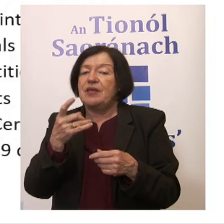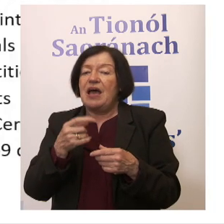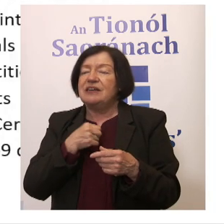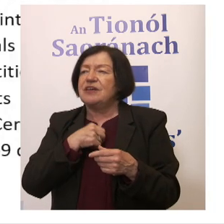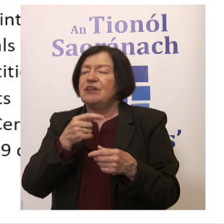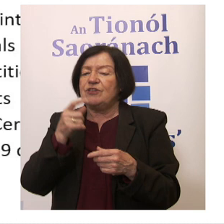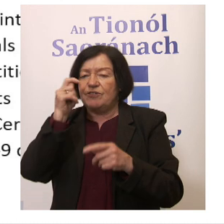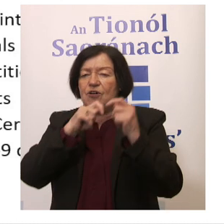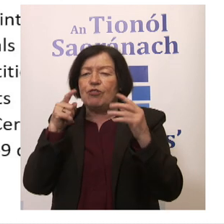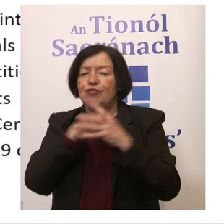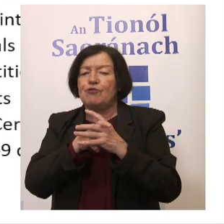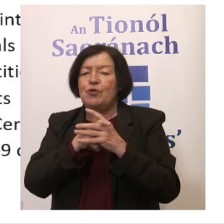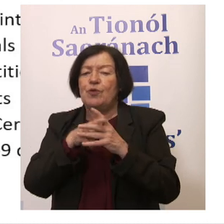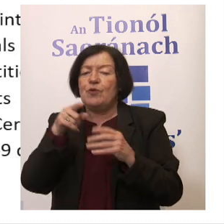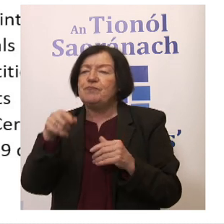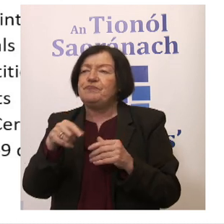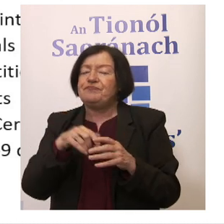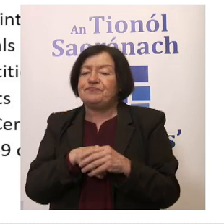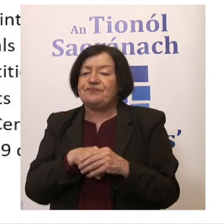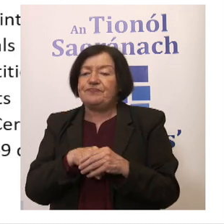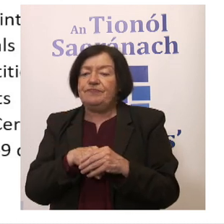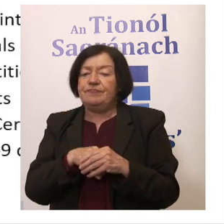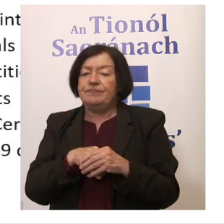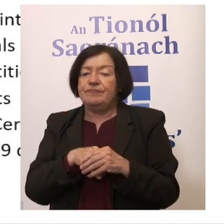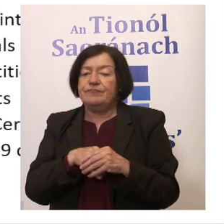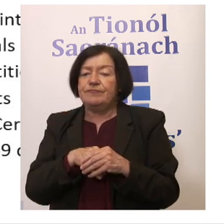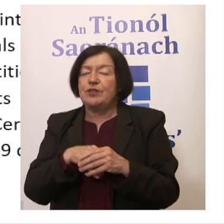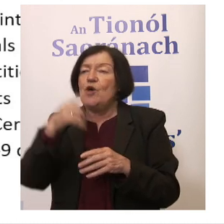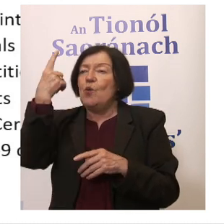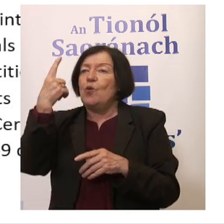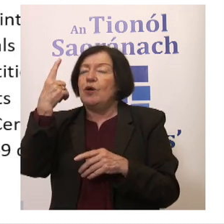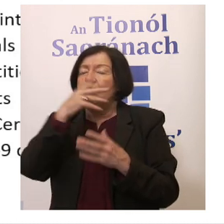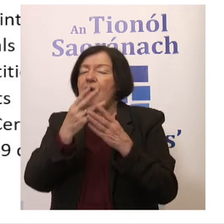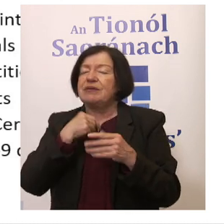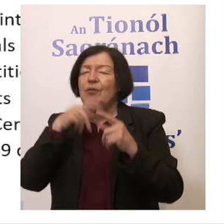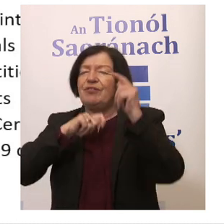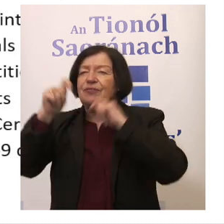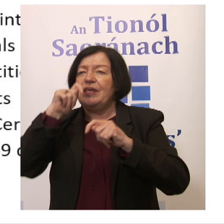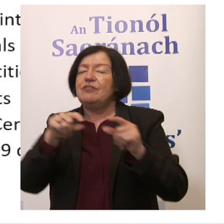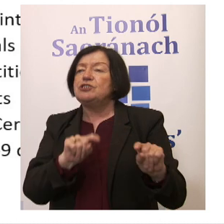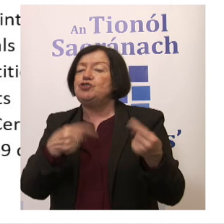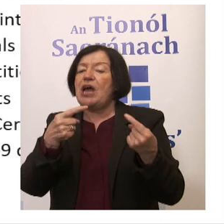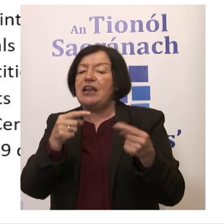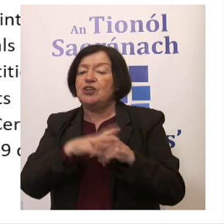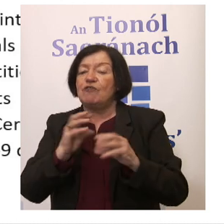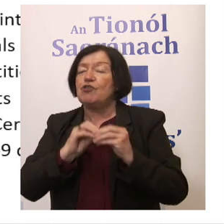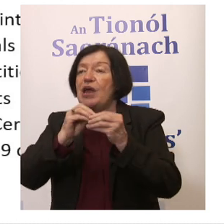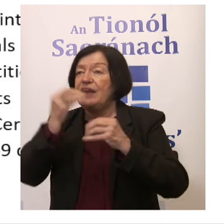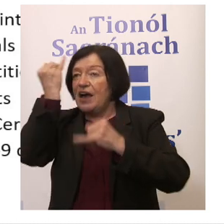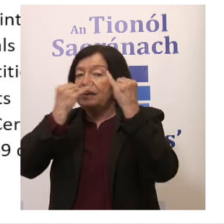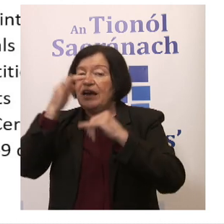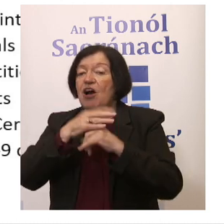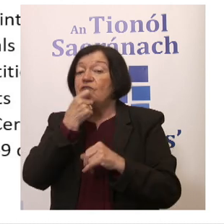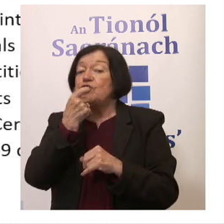I talked through this and talked about this, one of the aspects I was thinking about is the challenge of creating an idea of